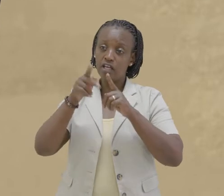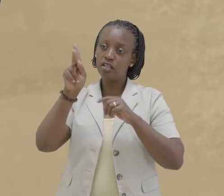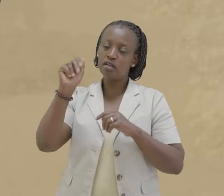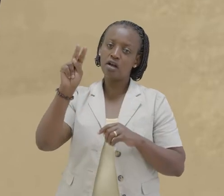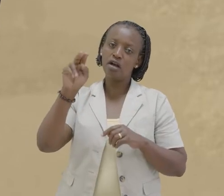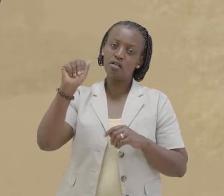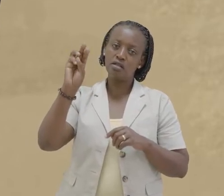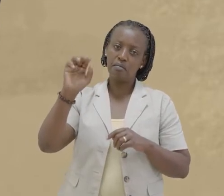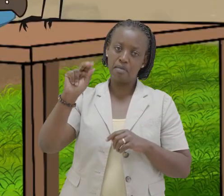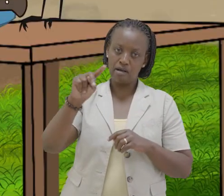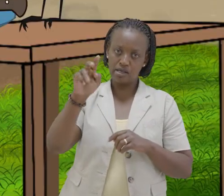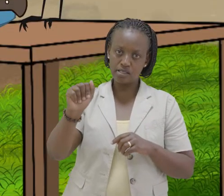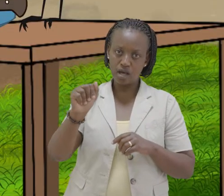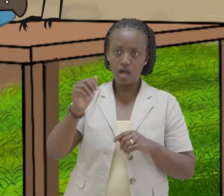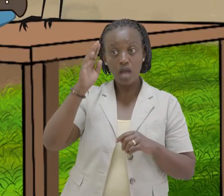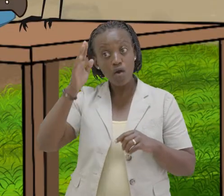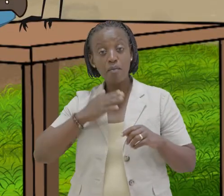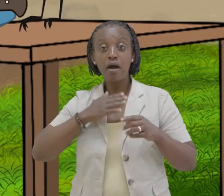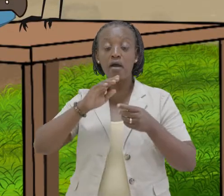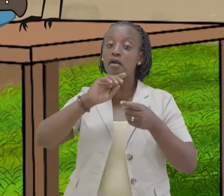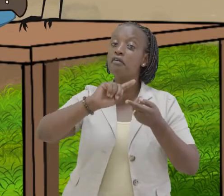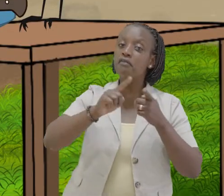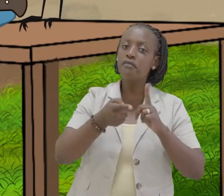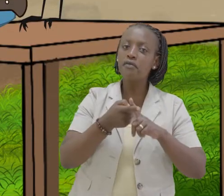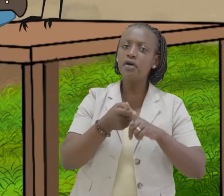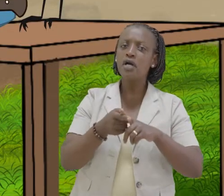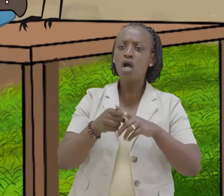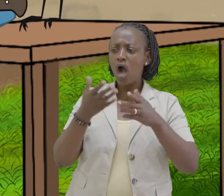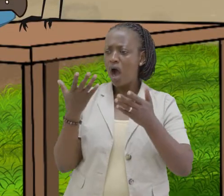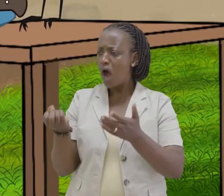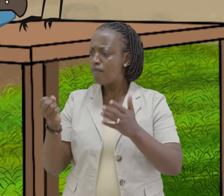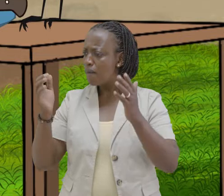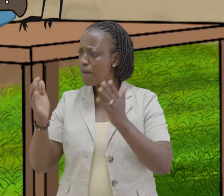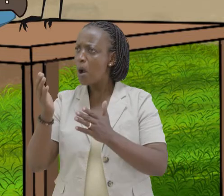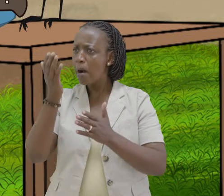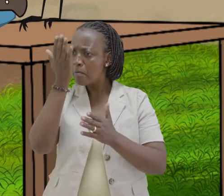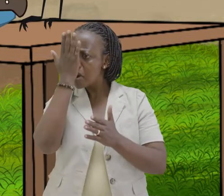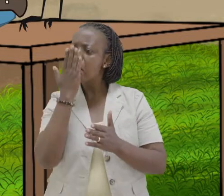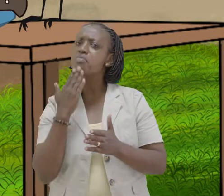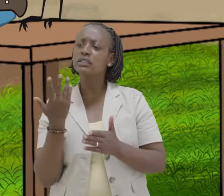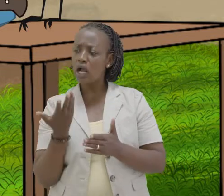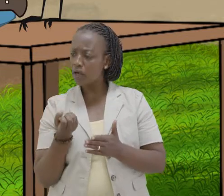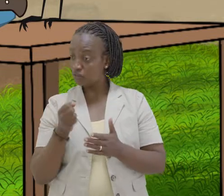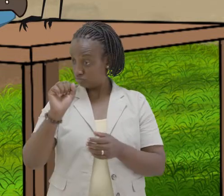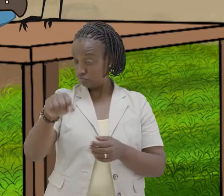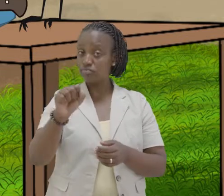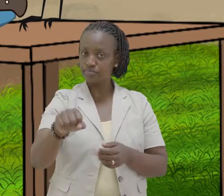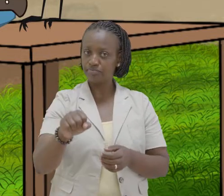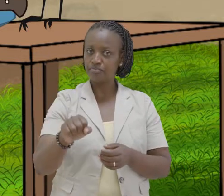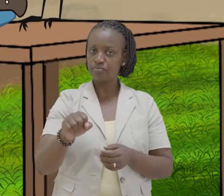Hello, my friends Wow, that is a huge papaya Yes,